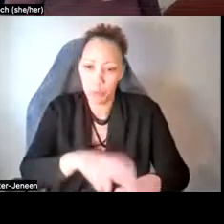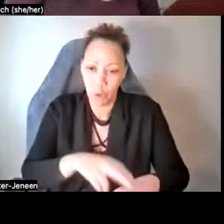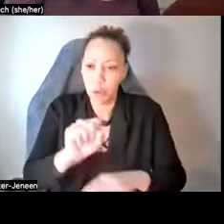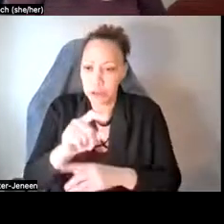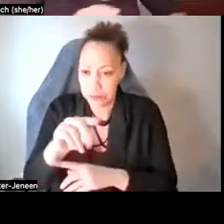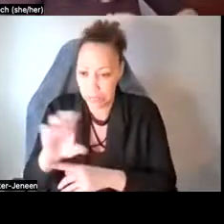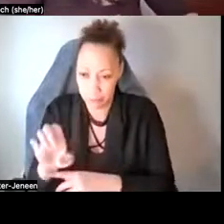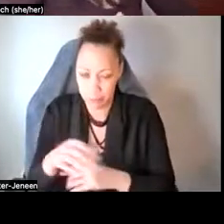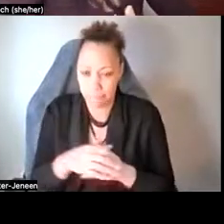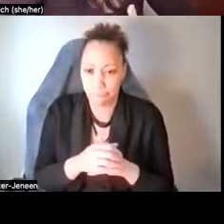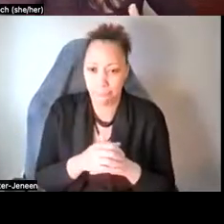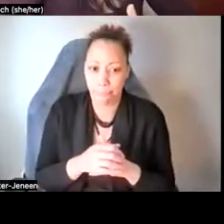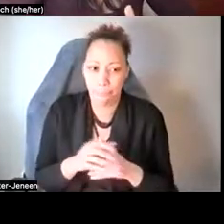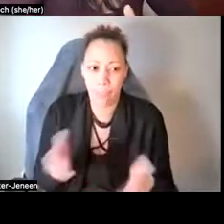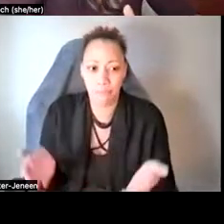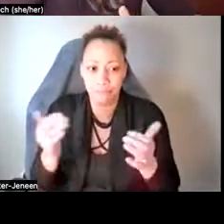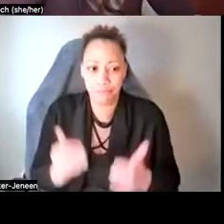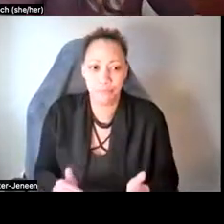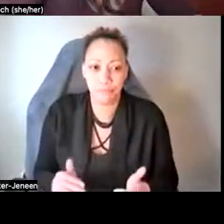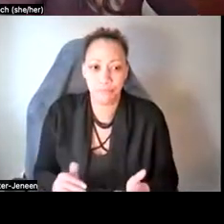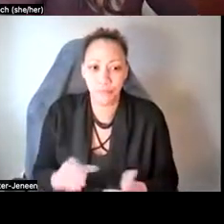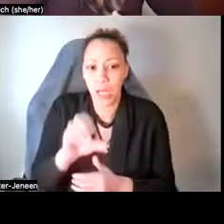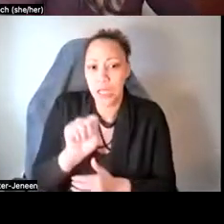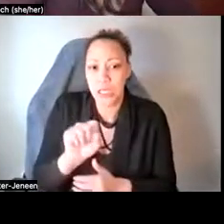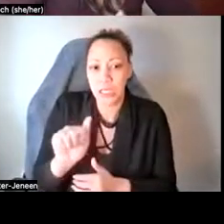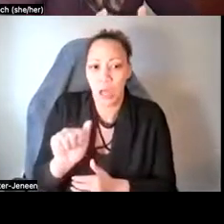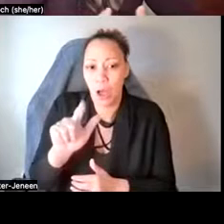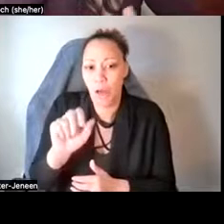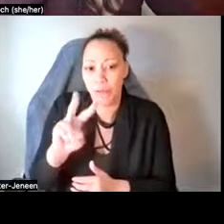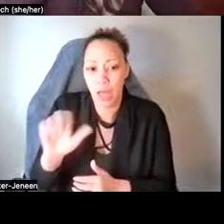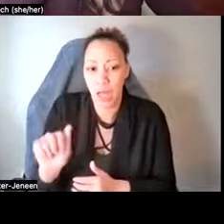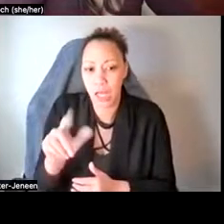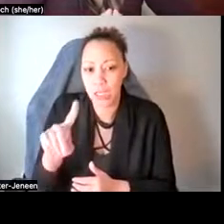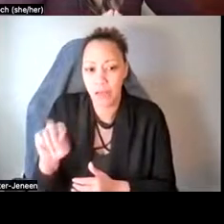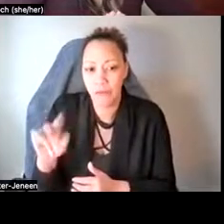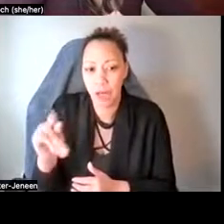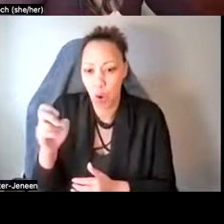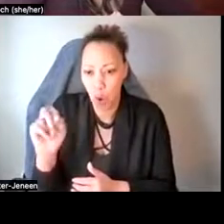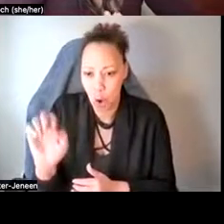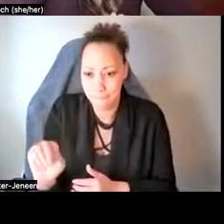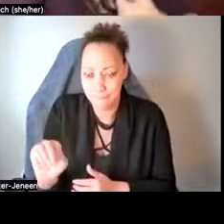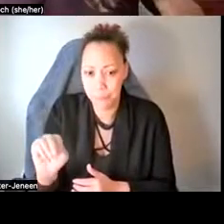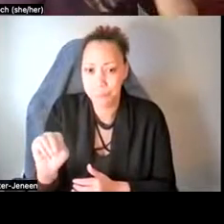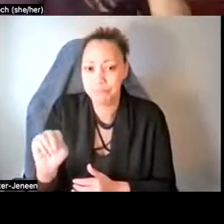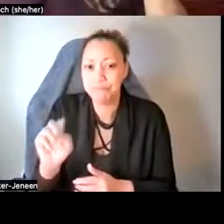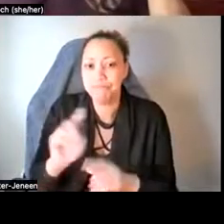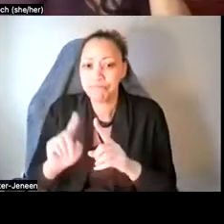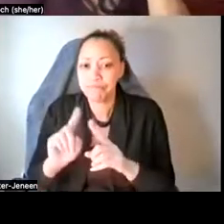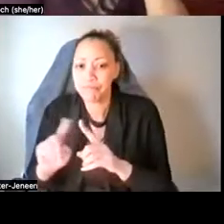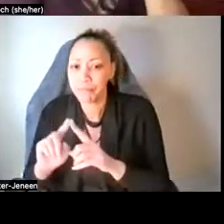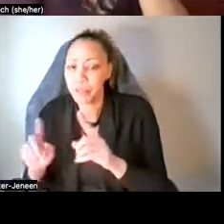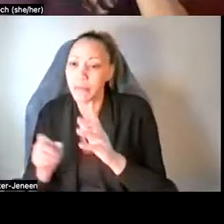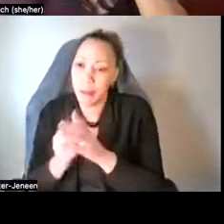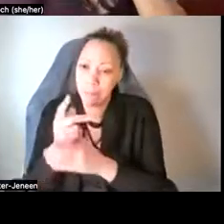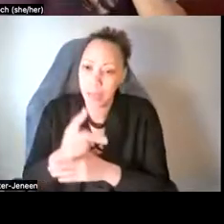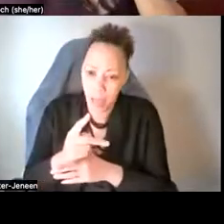then we have salvia divinorum, um, which is a plant species with, uh, transient psychoactive properties, um, when its leaves are consumed by